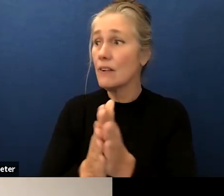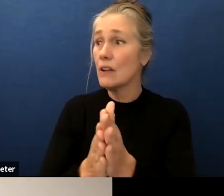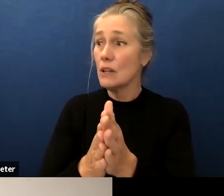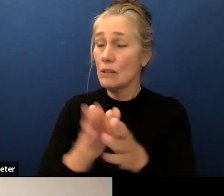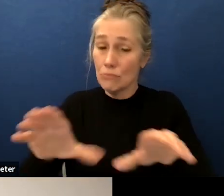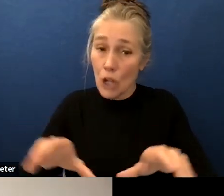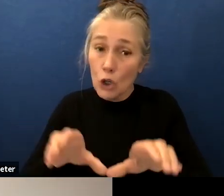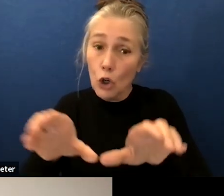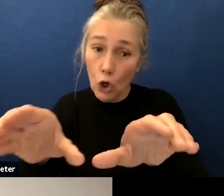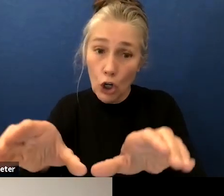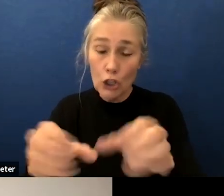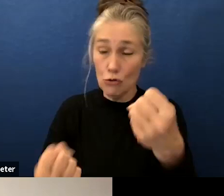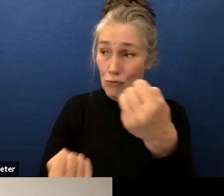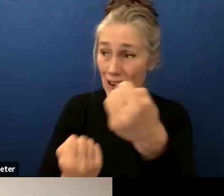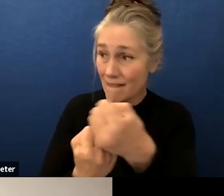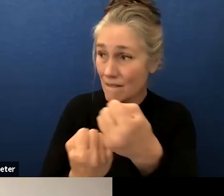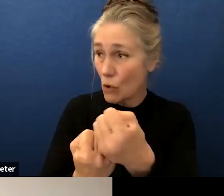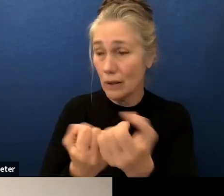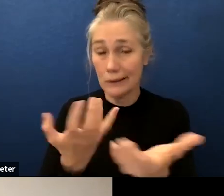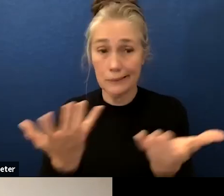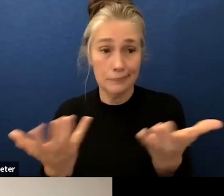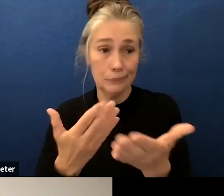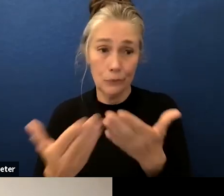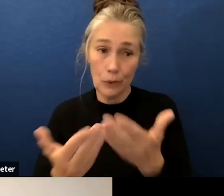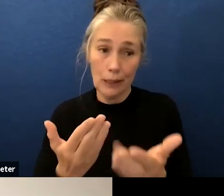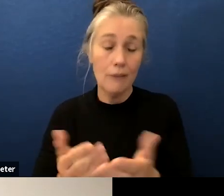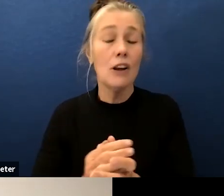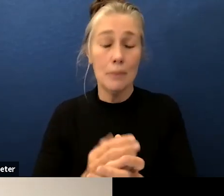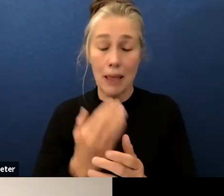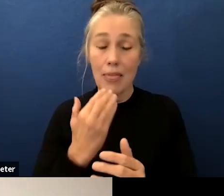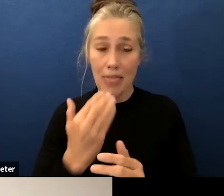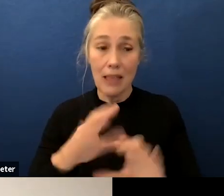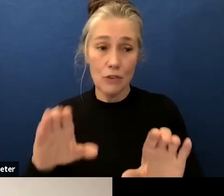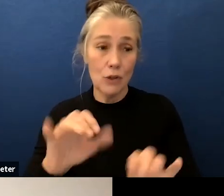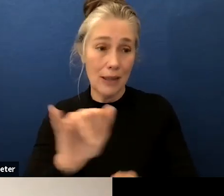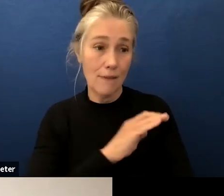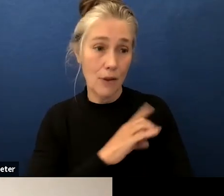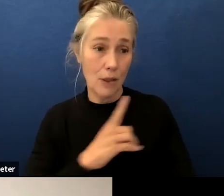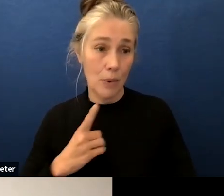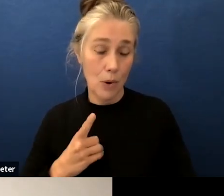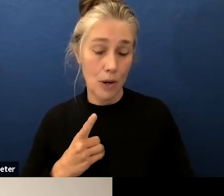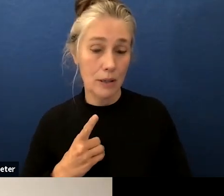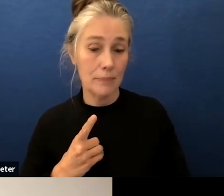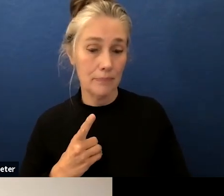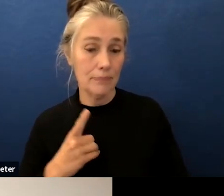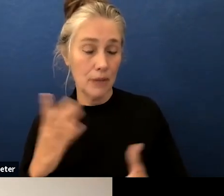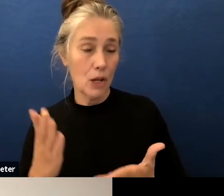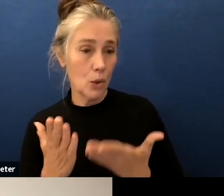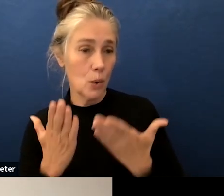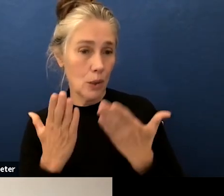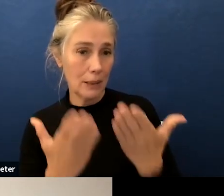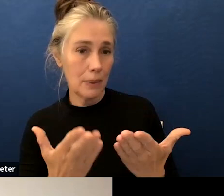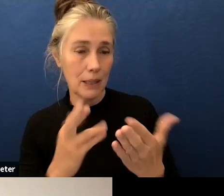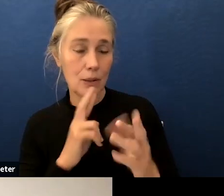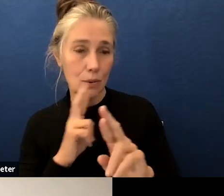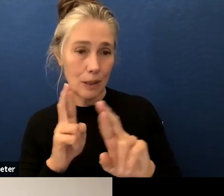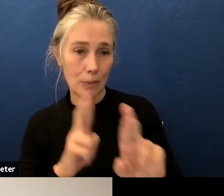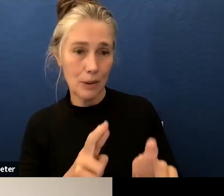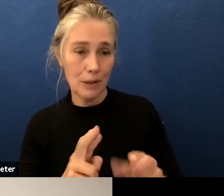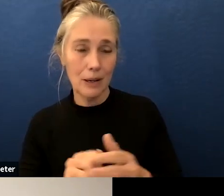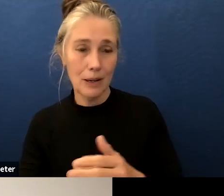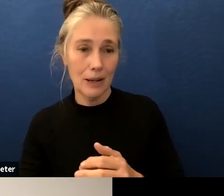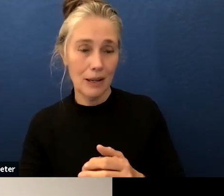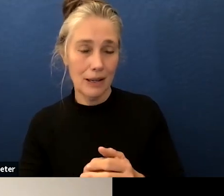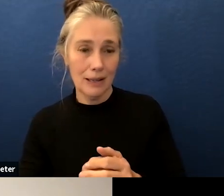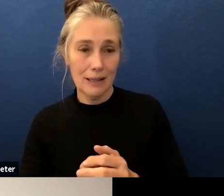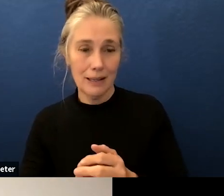doing that for the board we can we can bring a report of of what's of what's going on and i